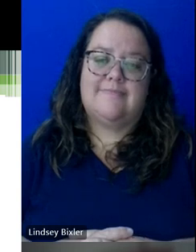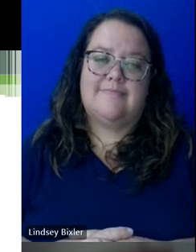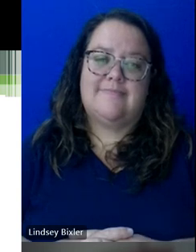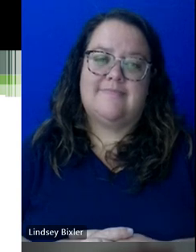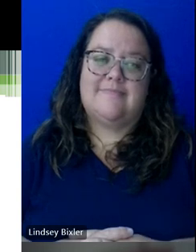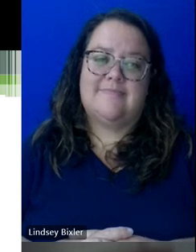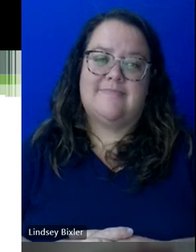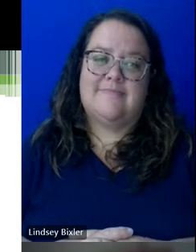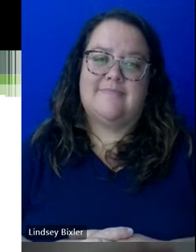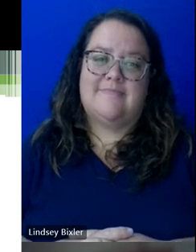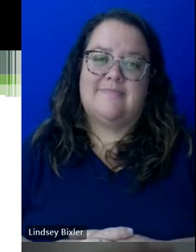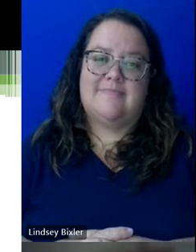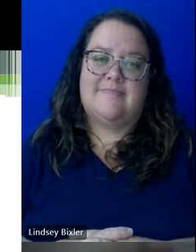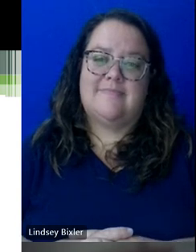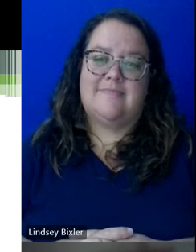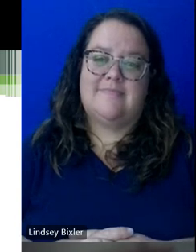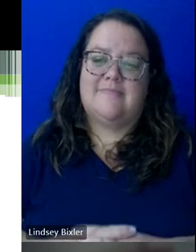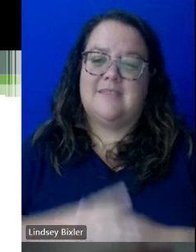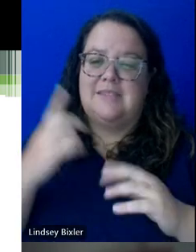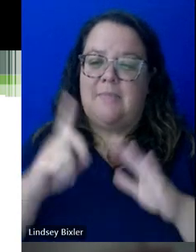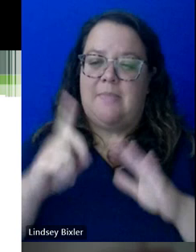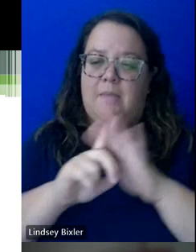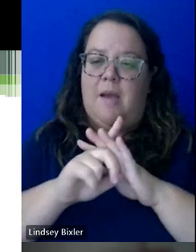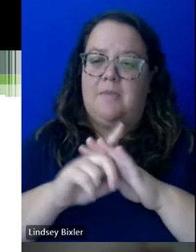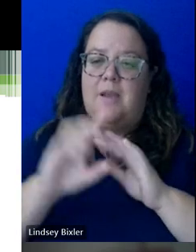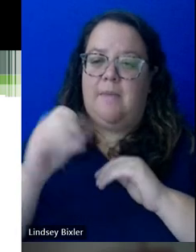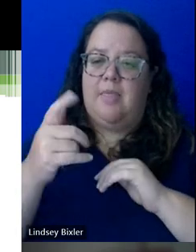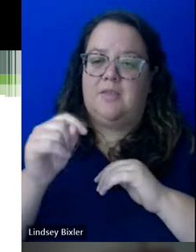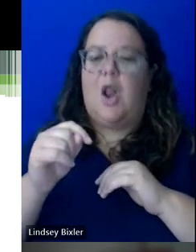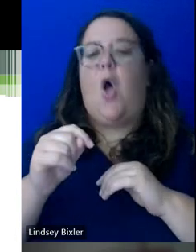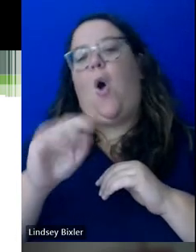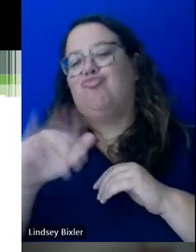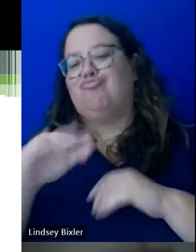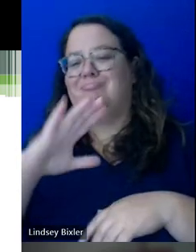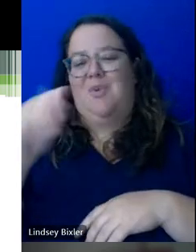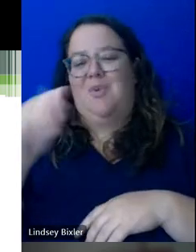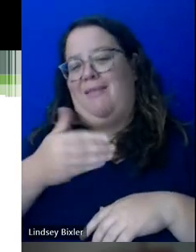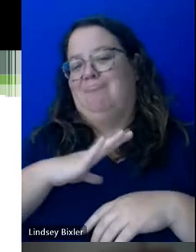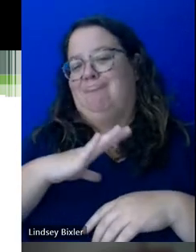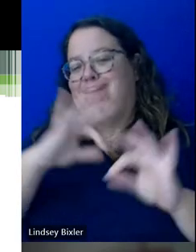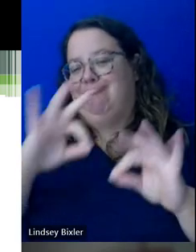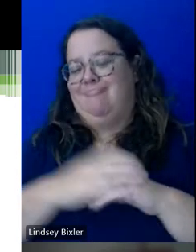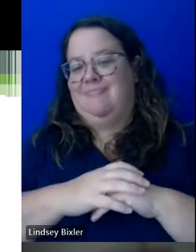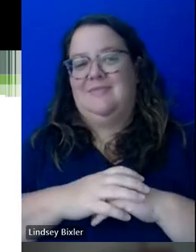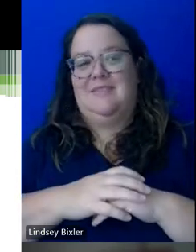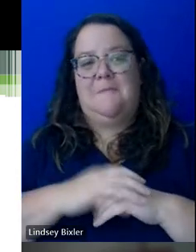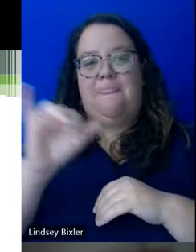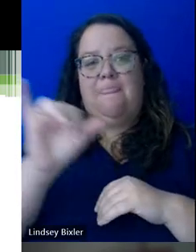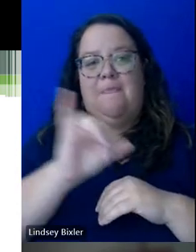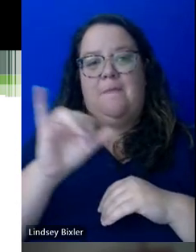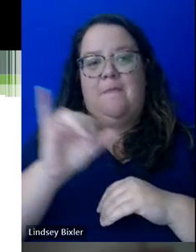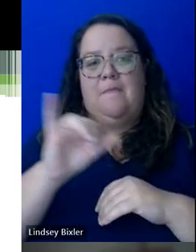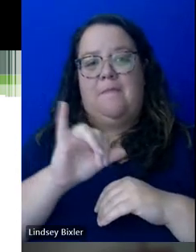It's something up to the chat. Oh, you're very welcome. The other thing, too, is know that